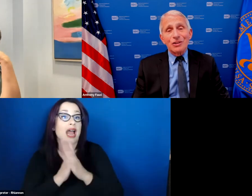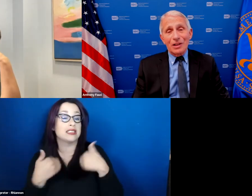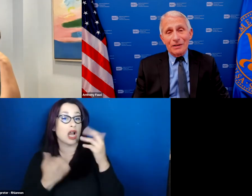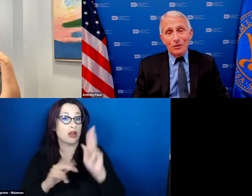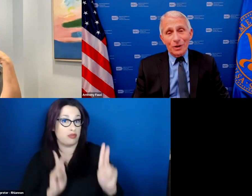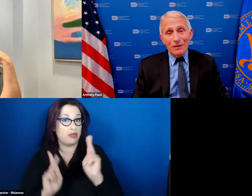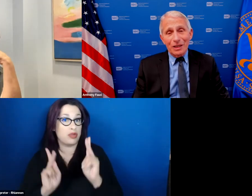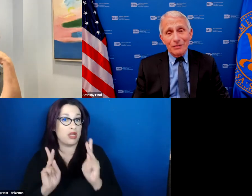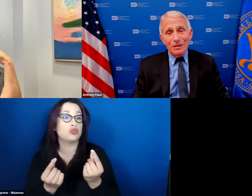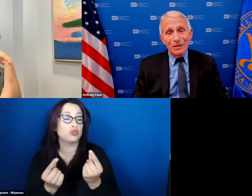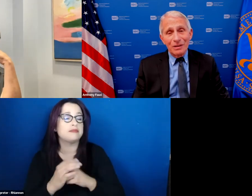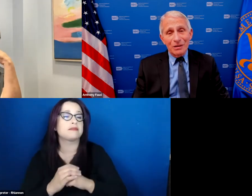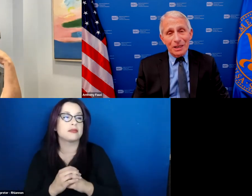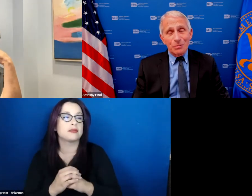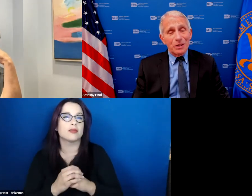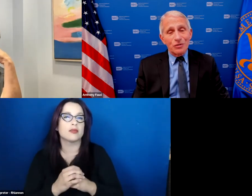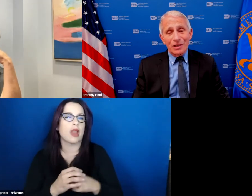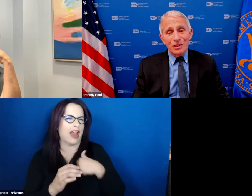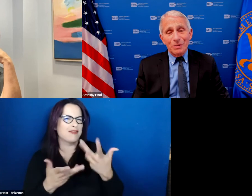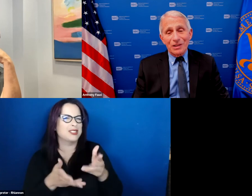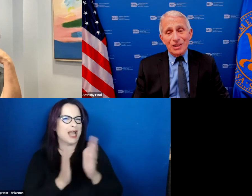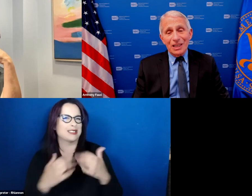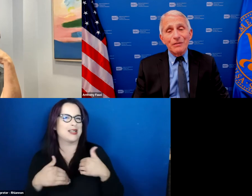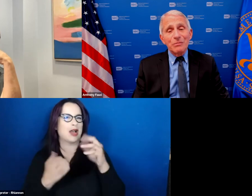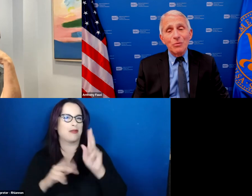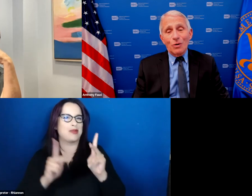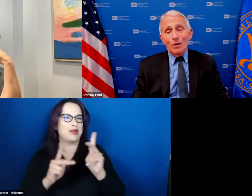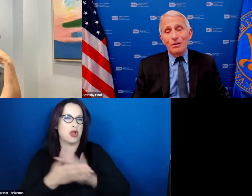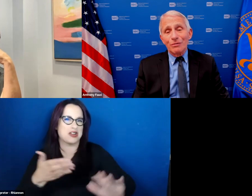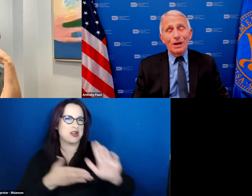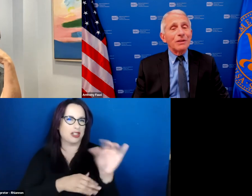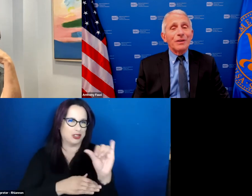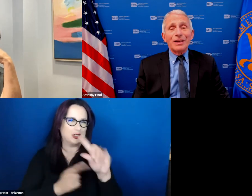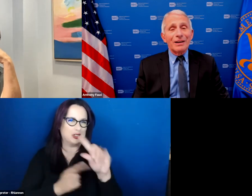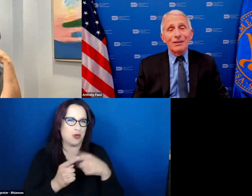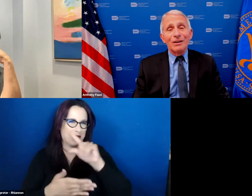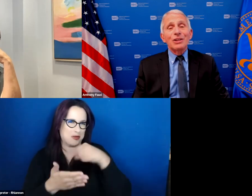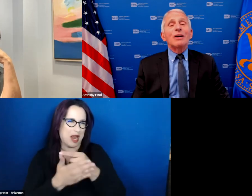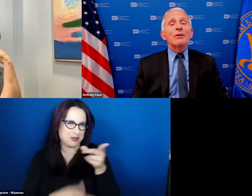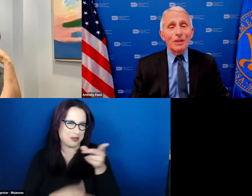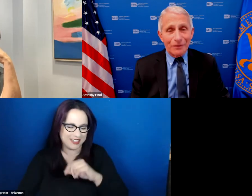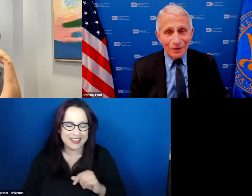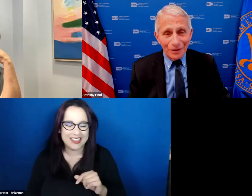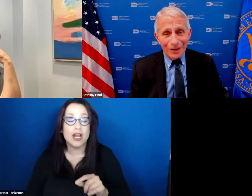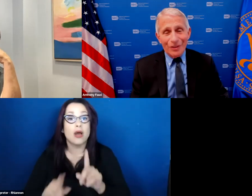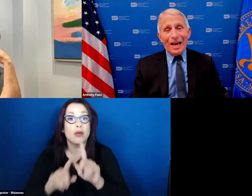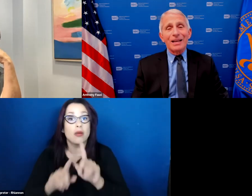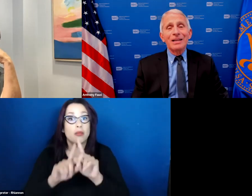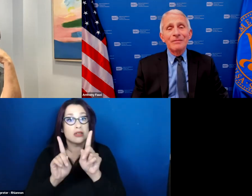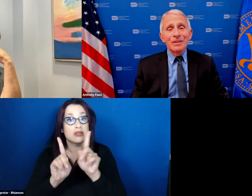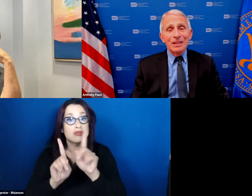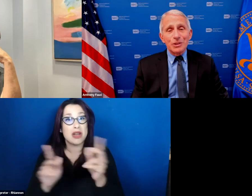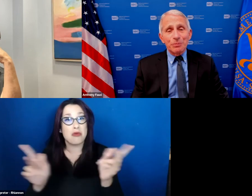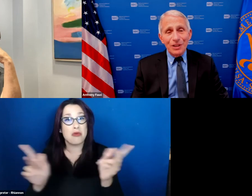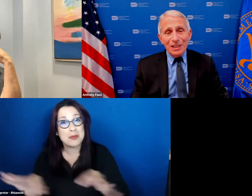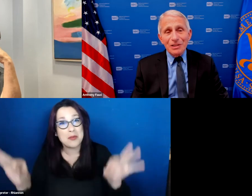college level when I've given commencement addresses but it's even more relevant at a younger level than that